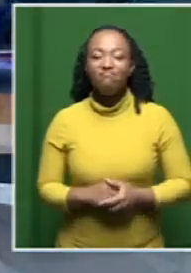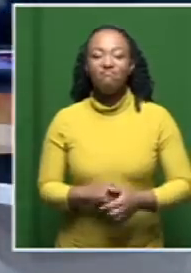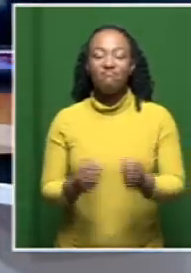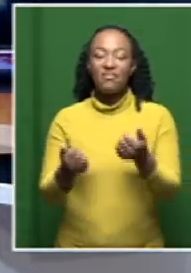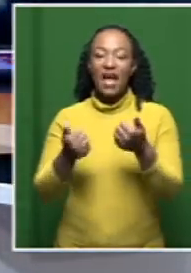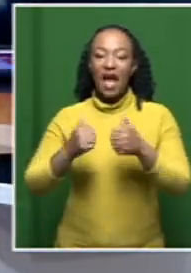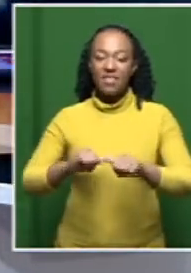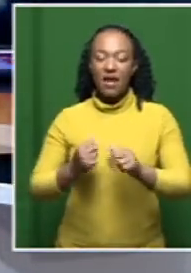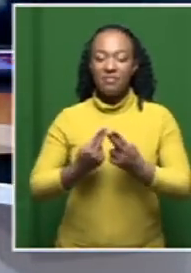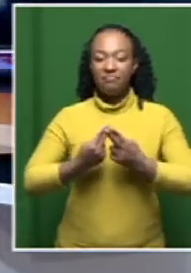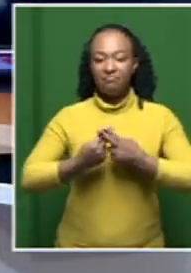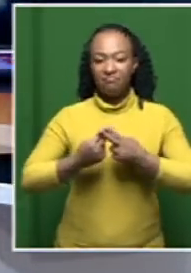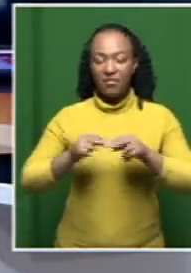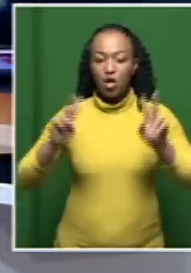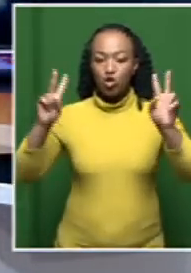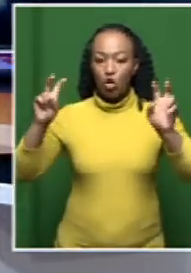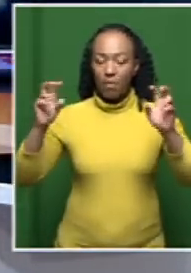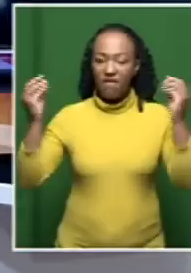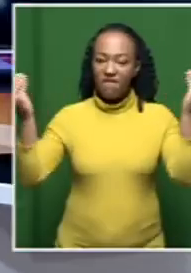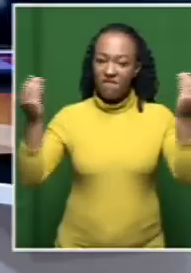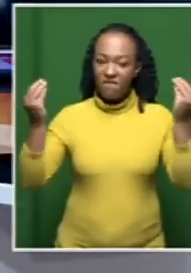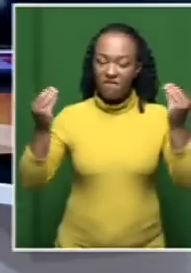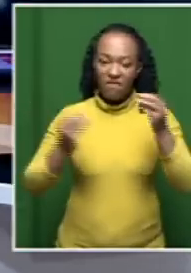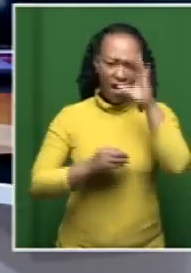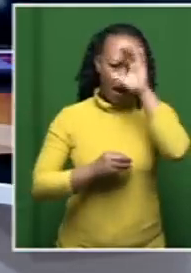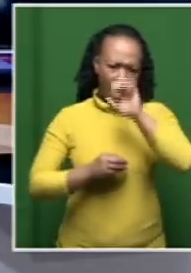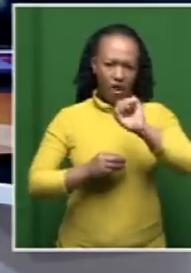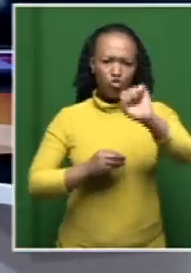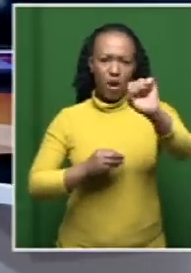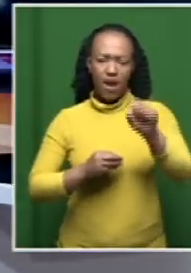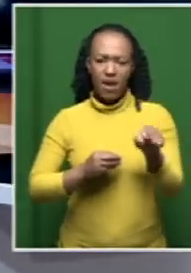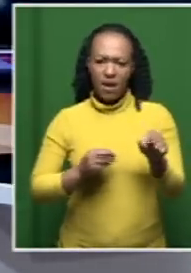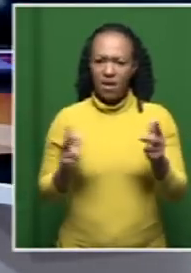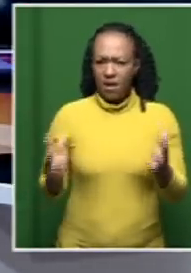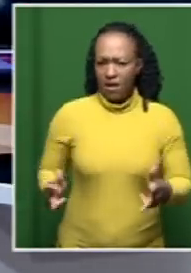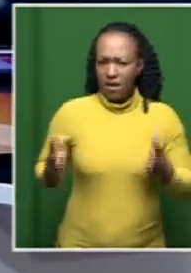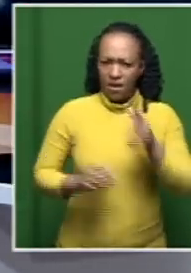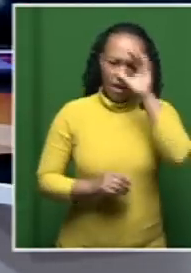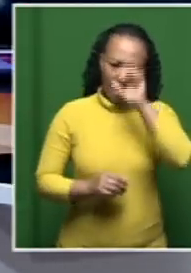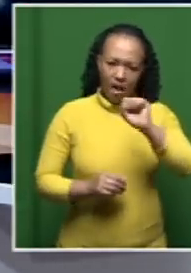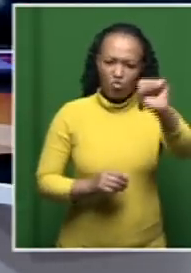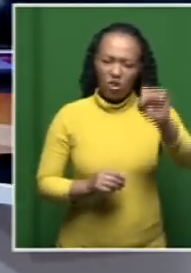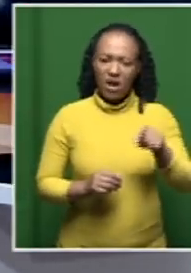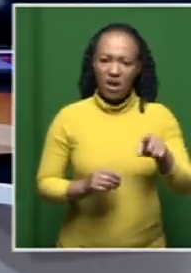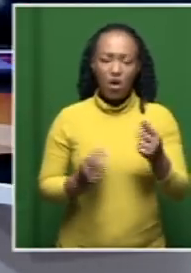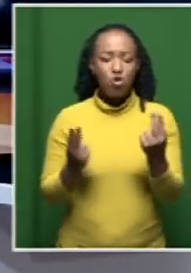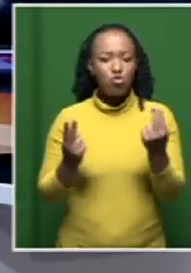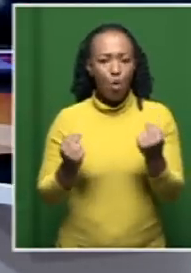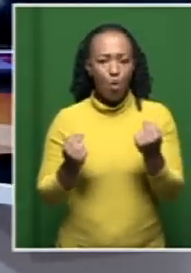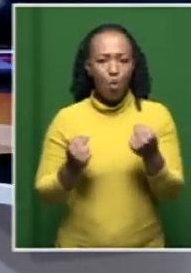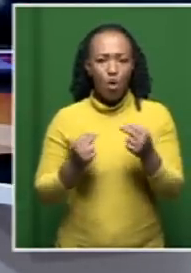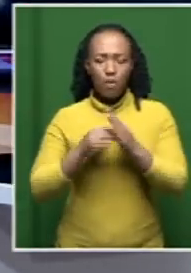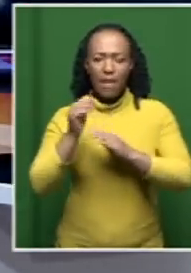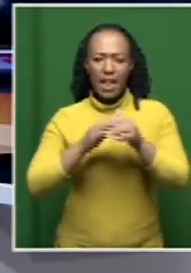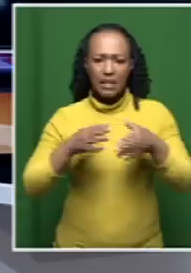other trending topic that we didn't kind of pick up, I'm looking at it now, is the Gautrain. Remember yesterday it was announced that Gautrain's got a whole bunch of new stations that it's planning on